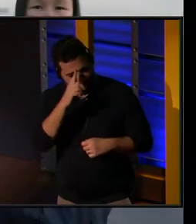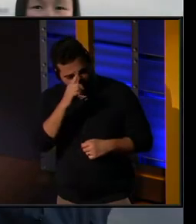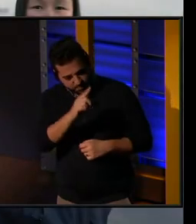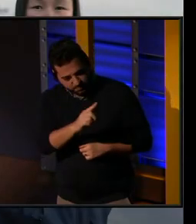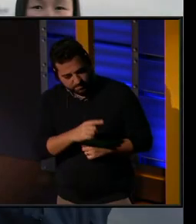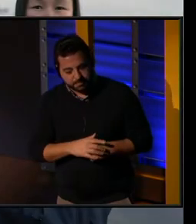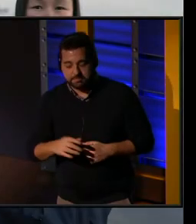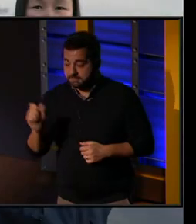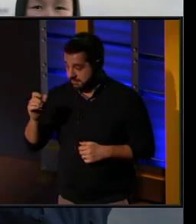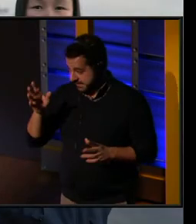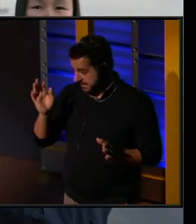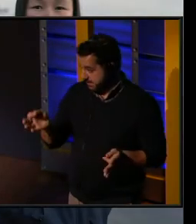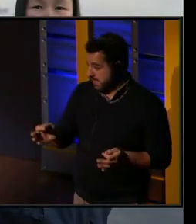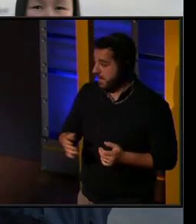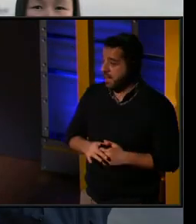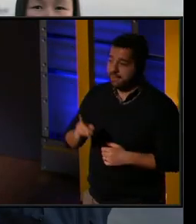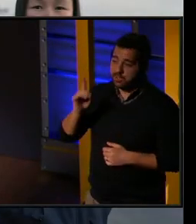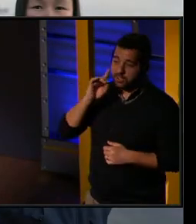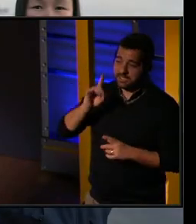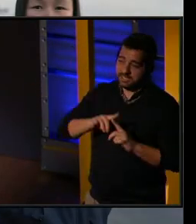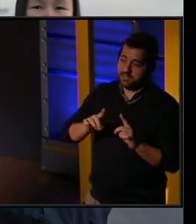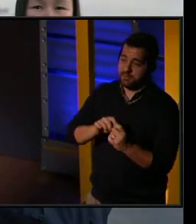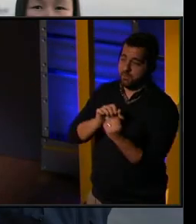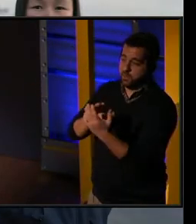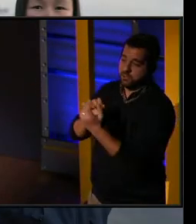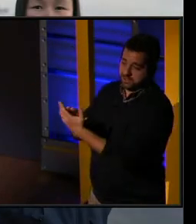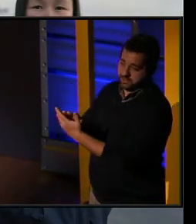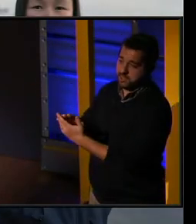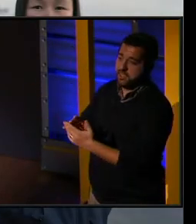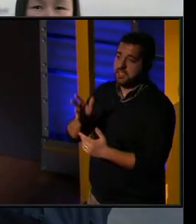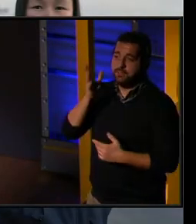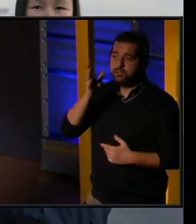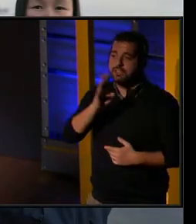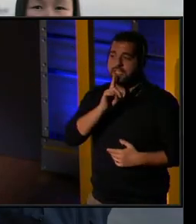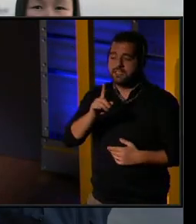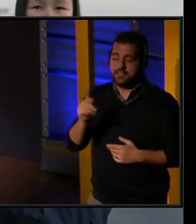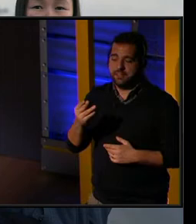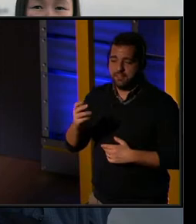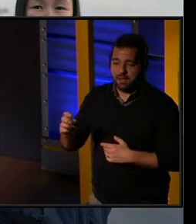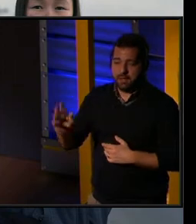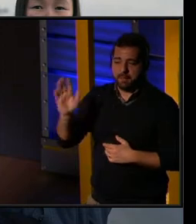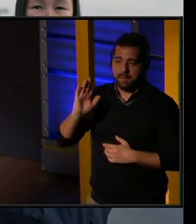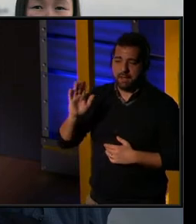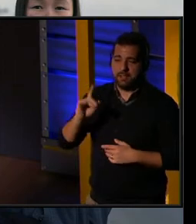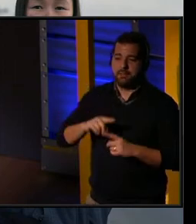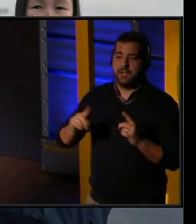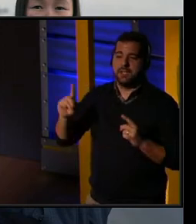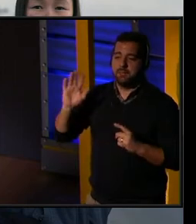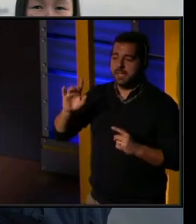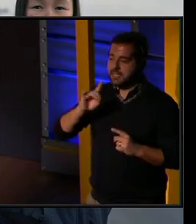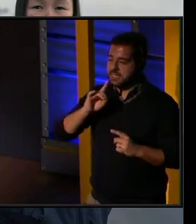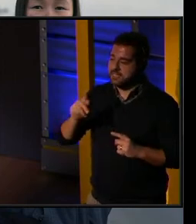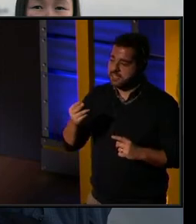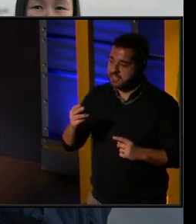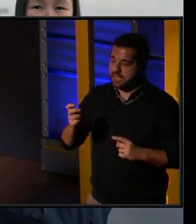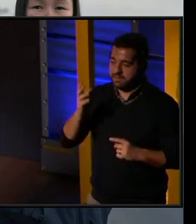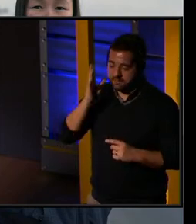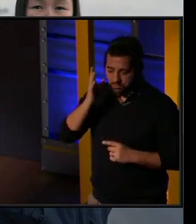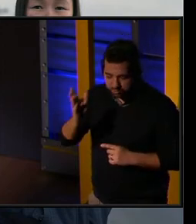Absolutely. And I've heard it different ways, that the future is the past. But, yeah, the past is the future.